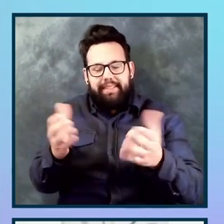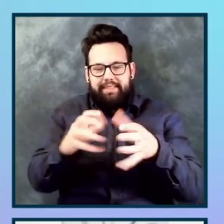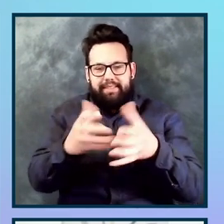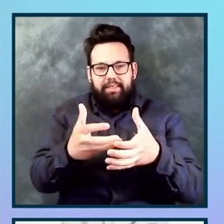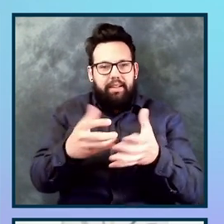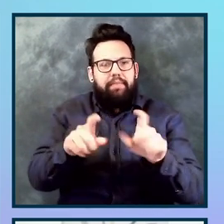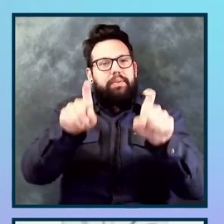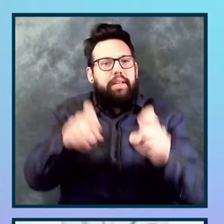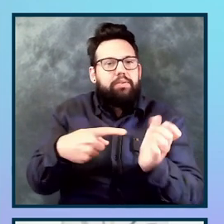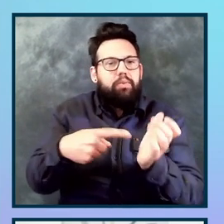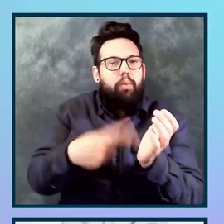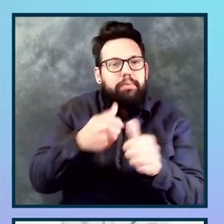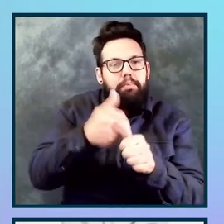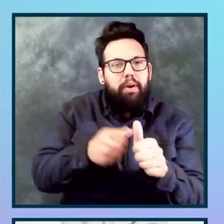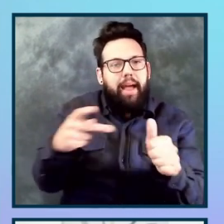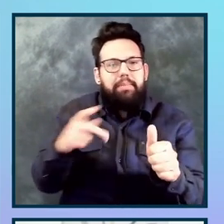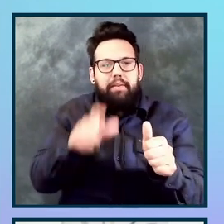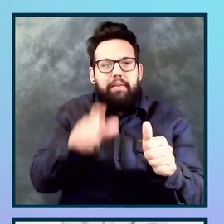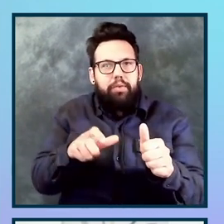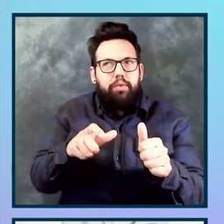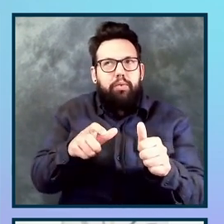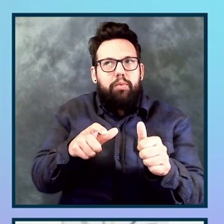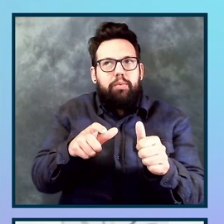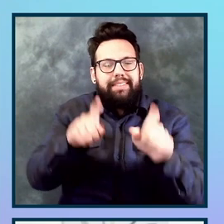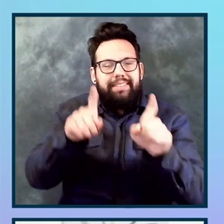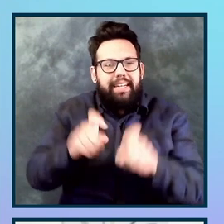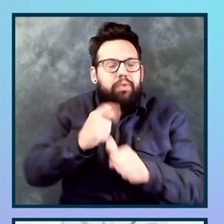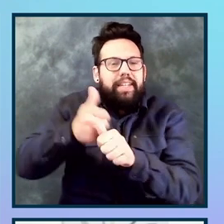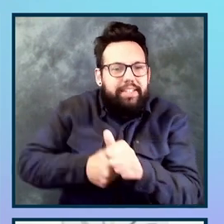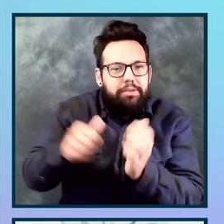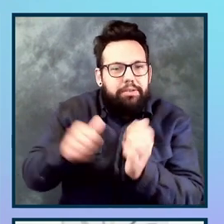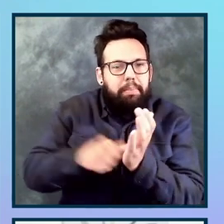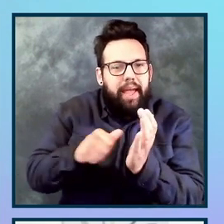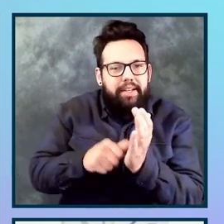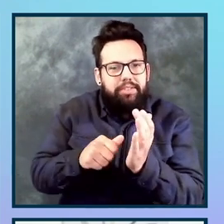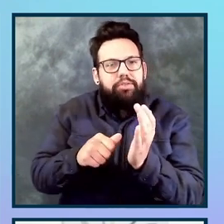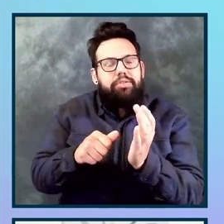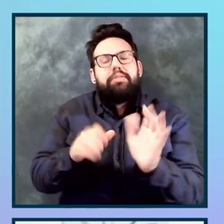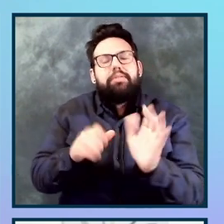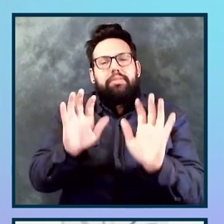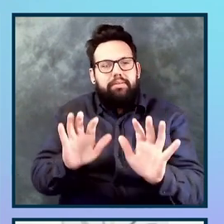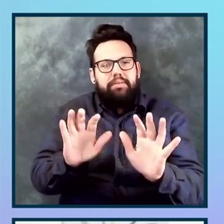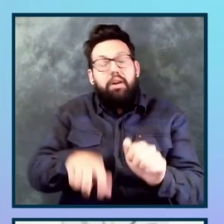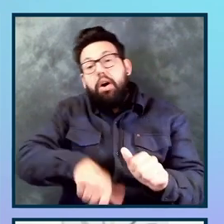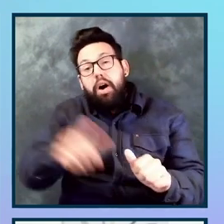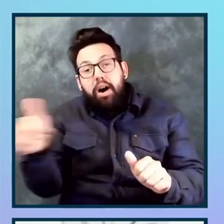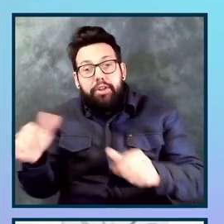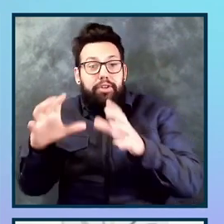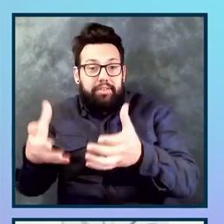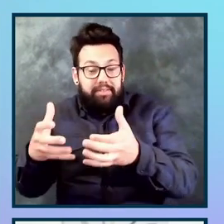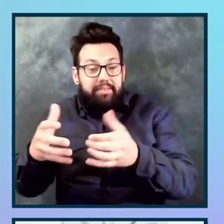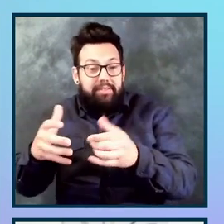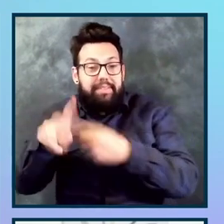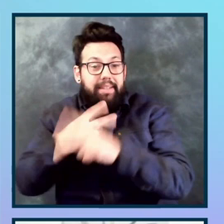or website. You don't have to repeat it per page. You don't have to repeat it per page state. Then there are things, the second thing, set of things